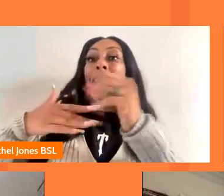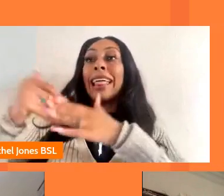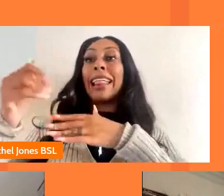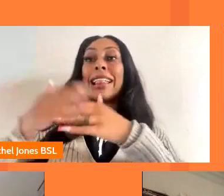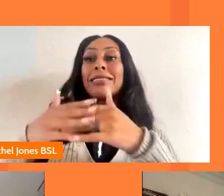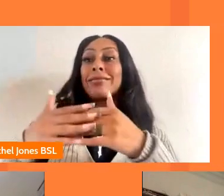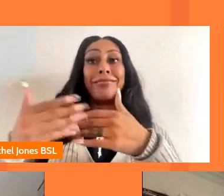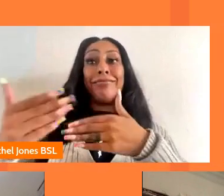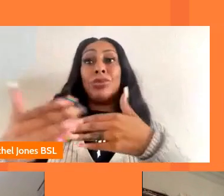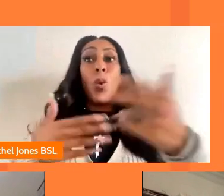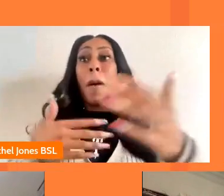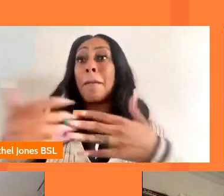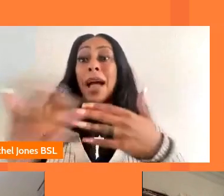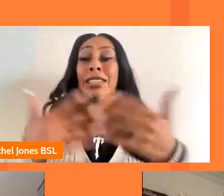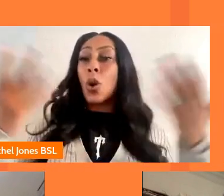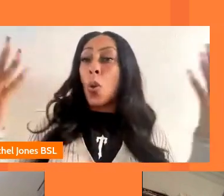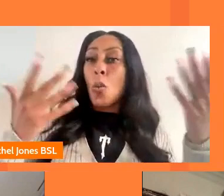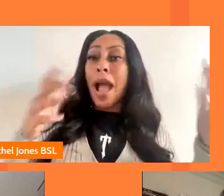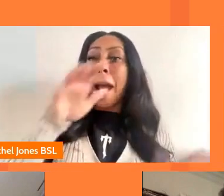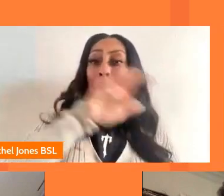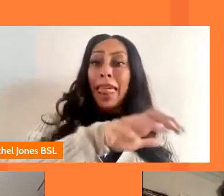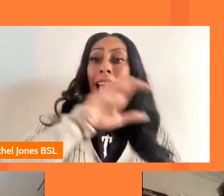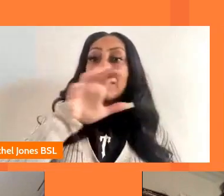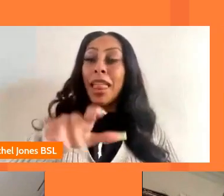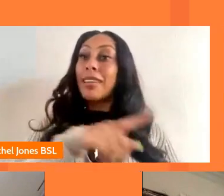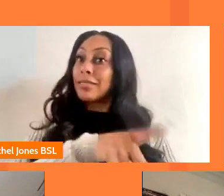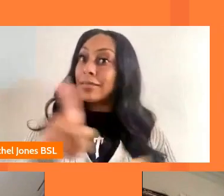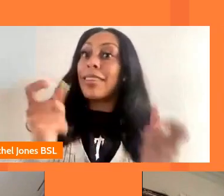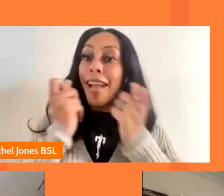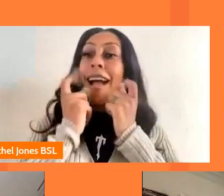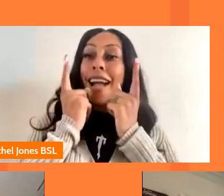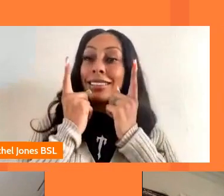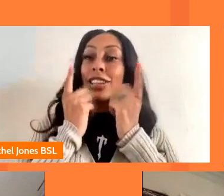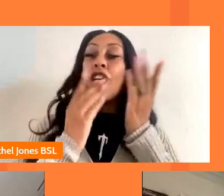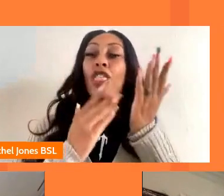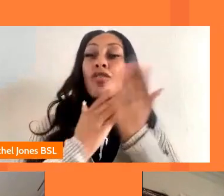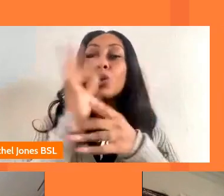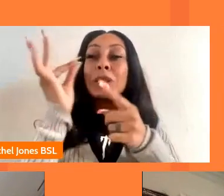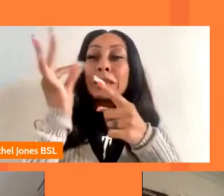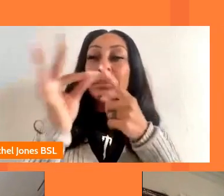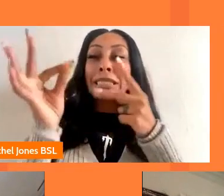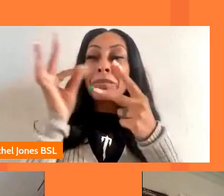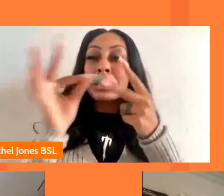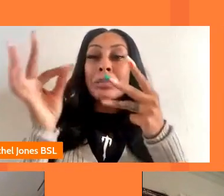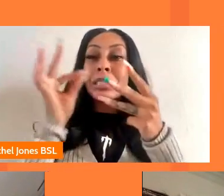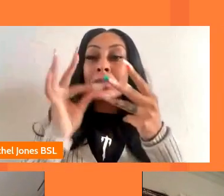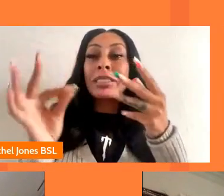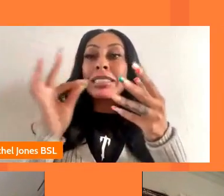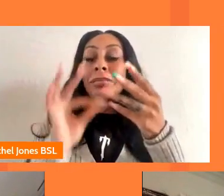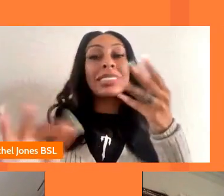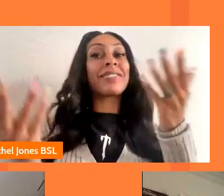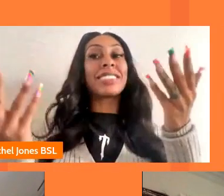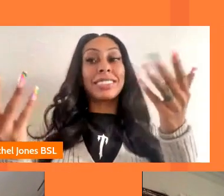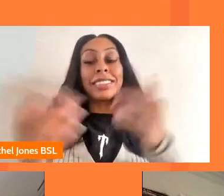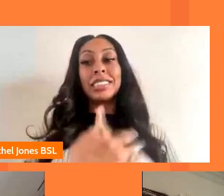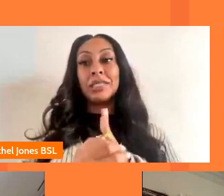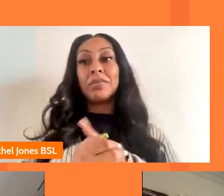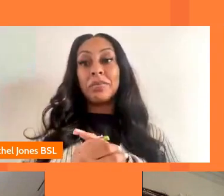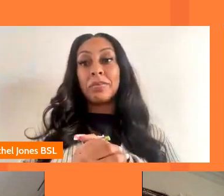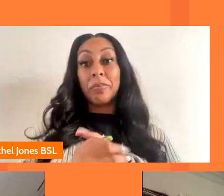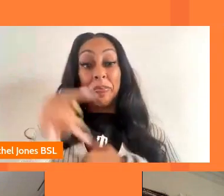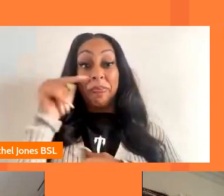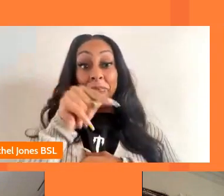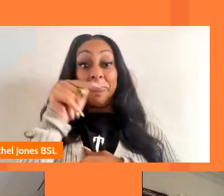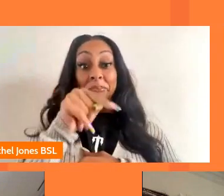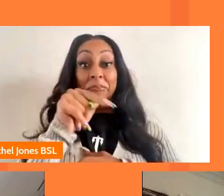matter where they are can actually understand that story through the very specifics of coventry story so and that is